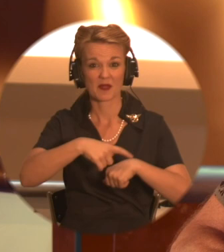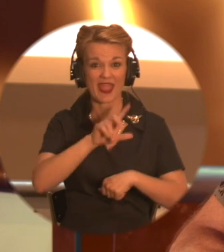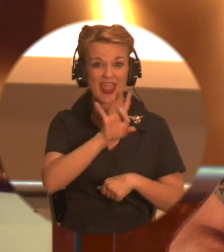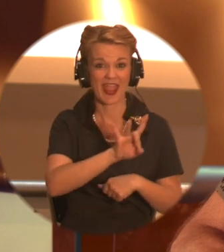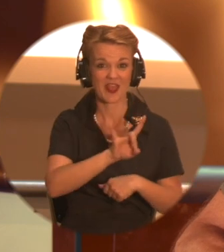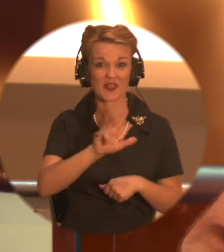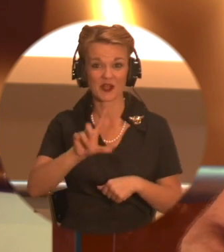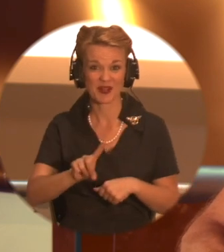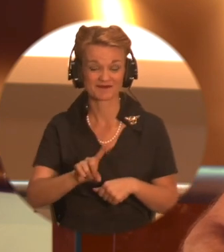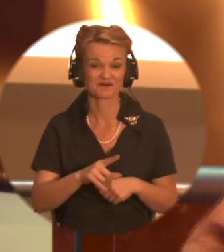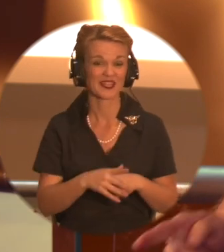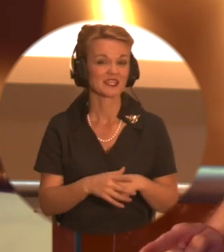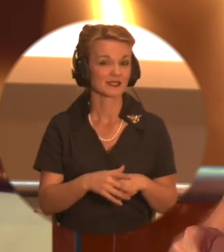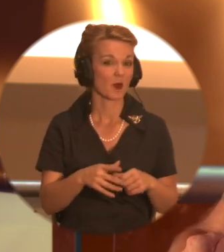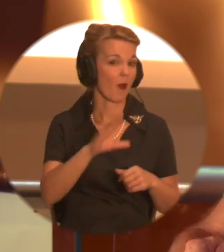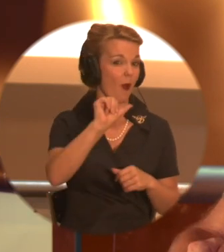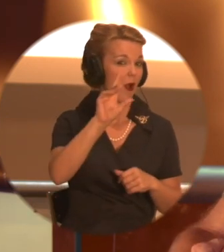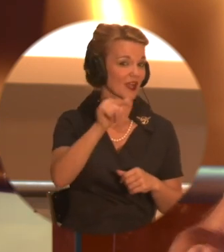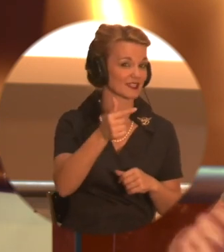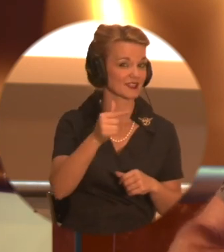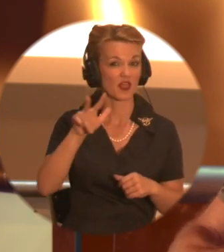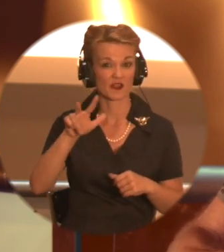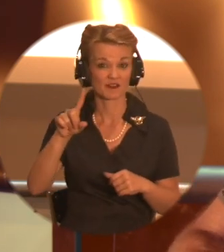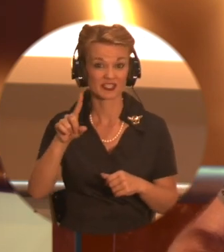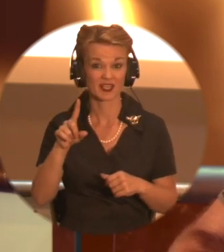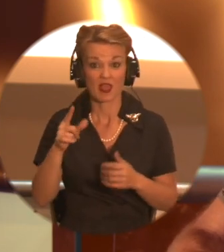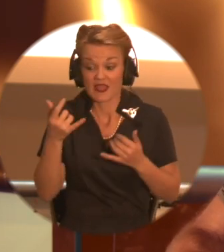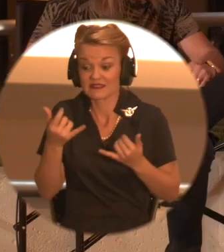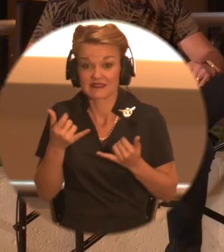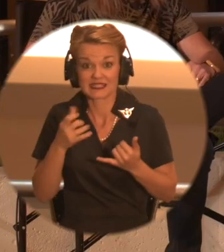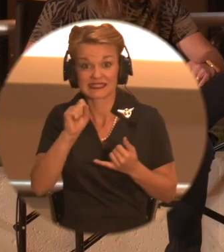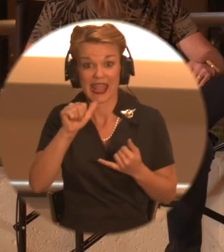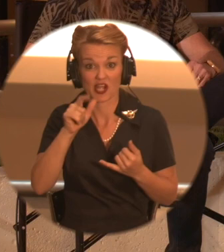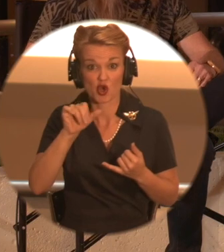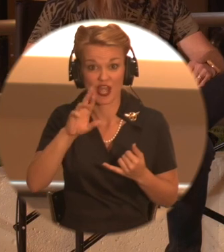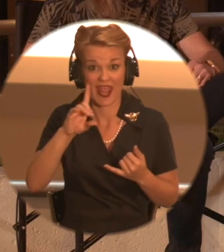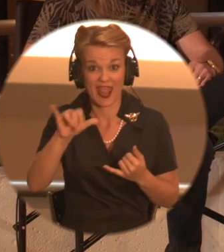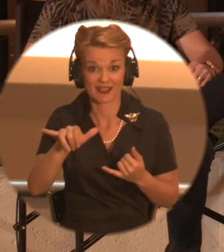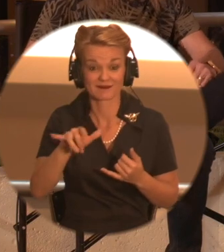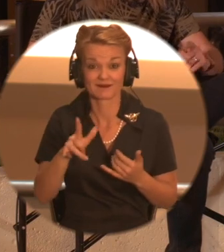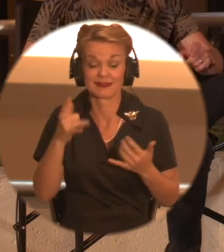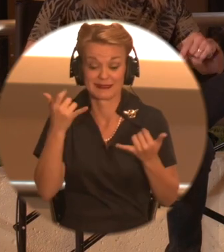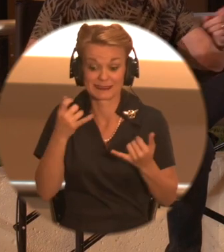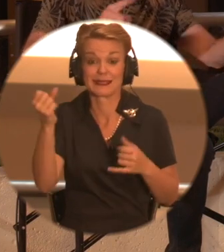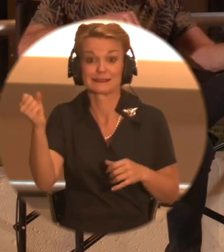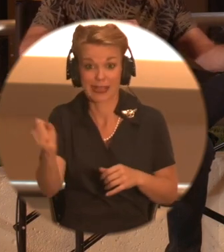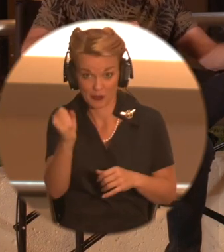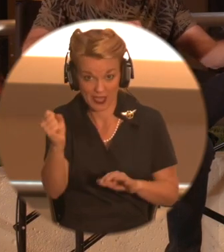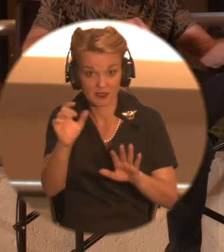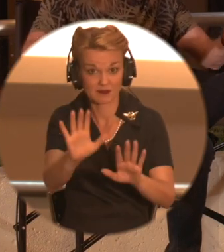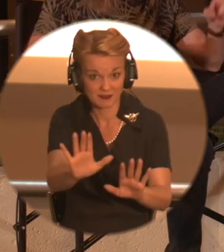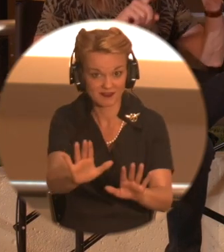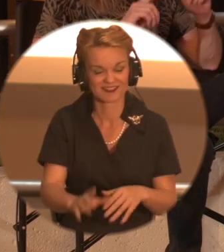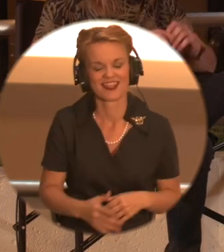So 831, 831. 831 is August 31st. Uh, that's Saturday night. Saturday. So if this video is online, watch this. And if you missed it, we'll put it back